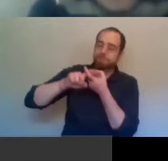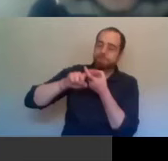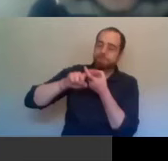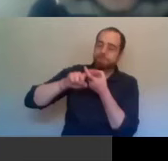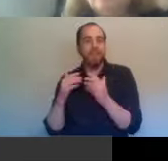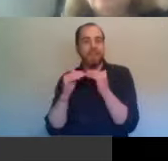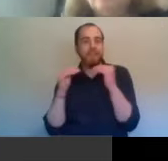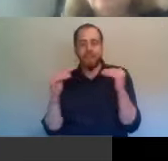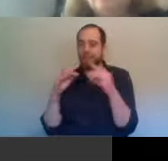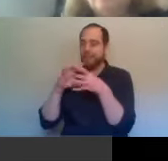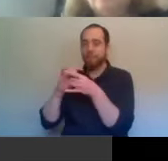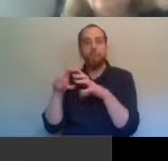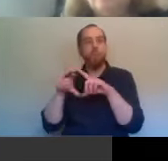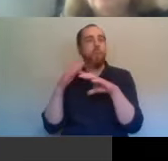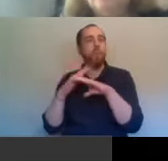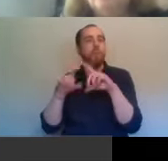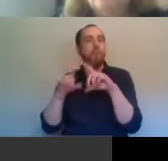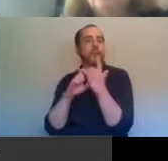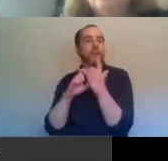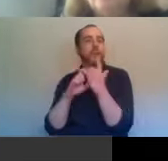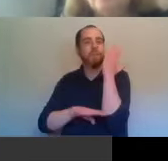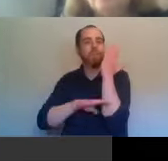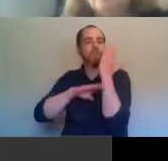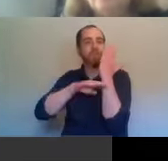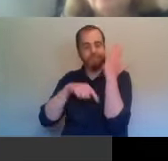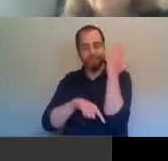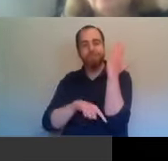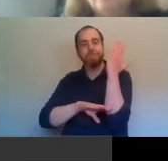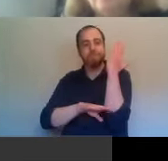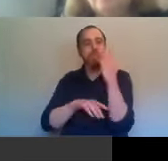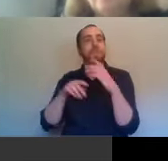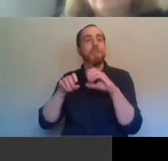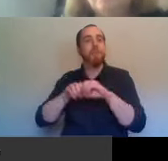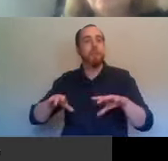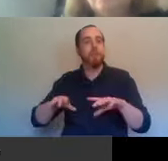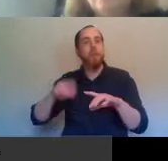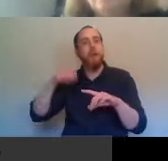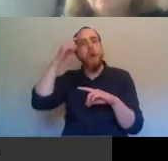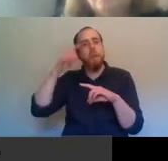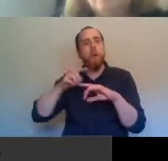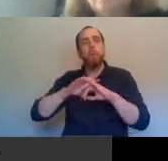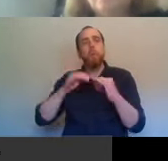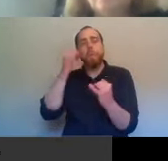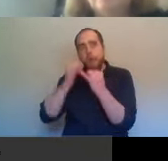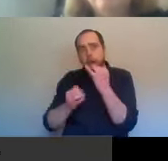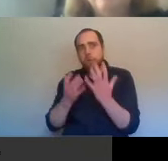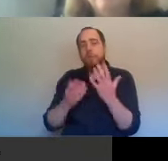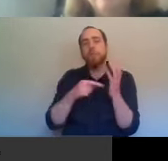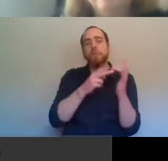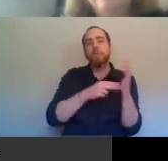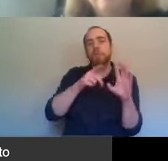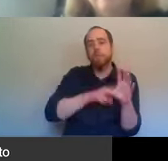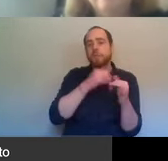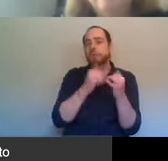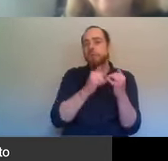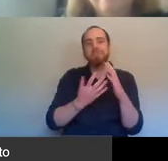Belfast. But that, so that, you know, there is, I don't think it's as bad as it was when Tony Stewart started out his work 50